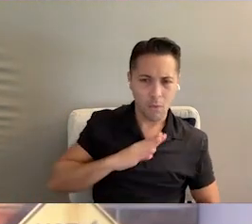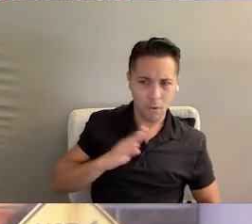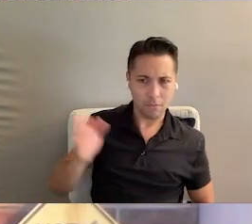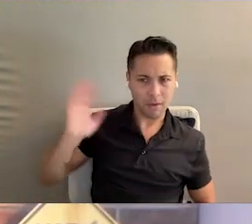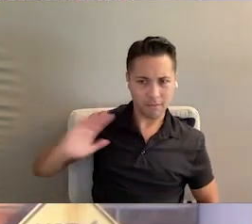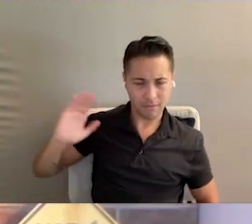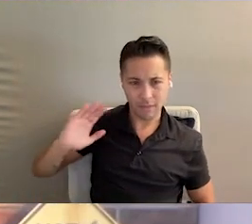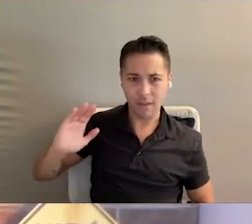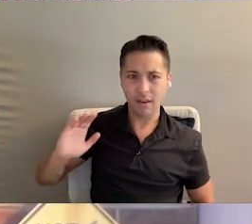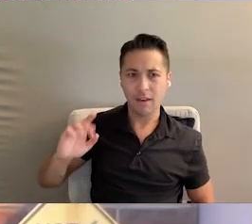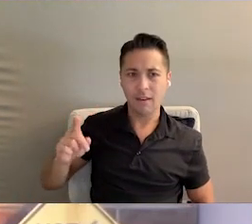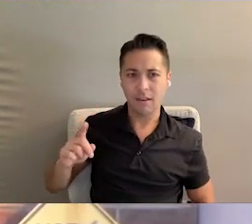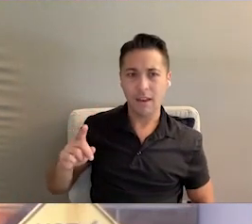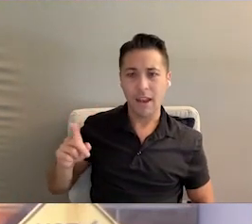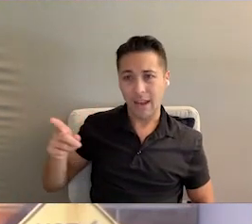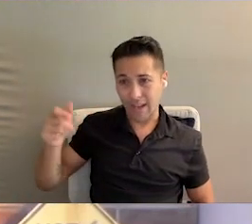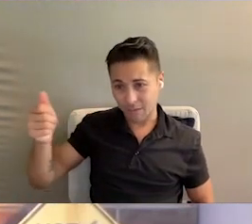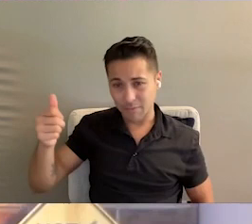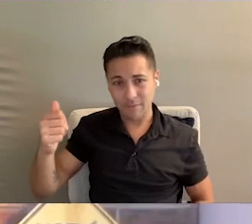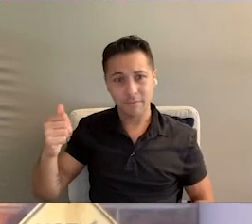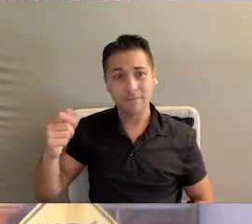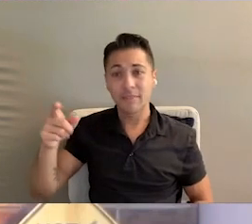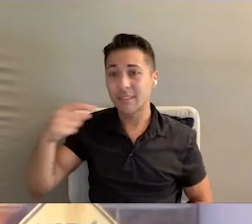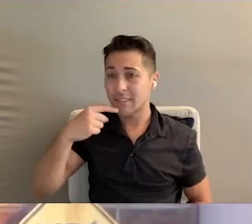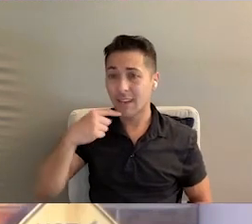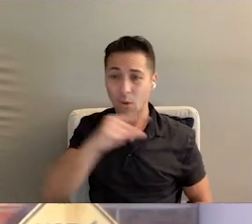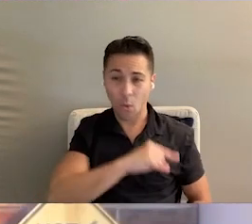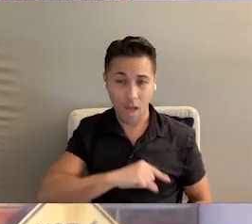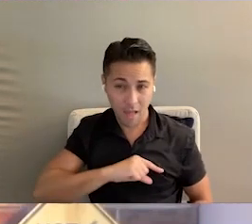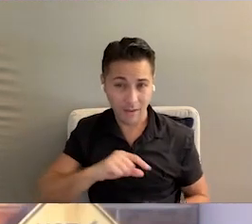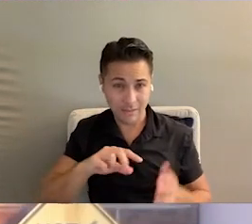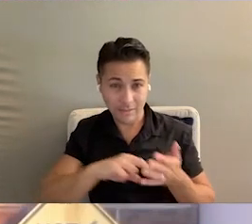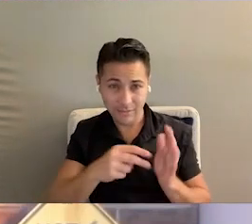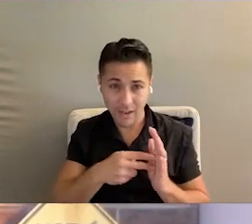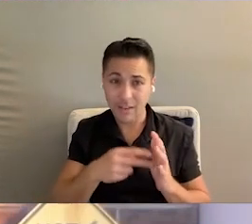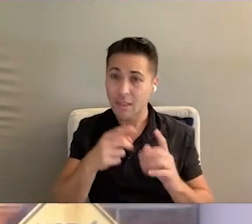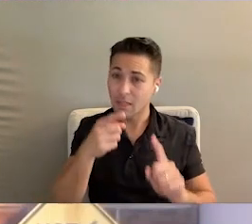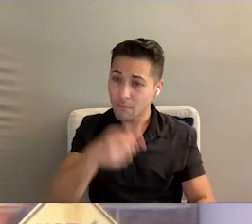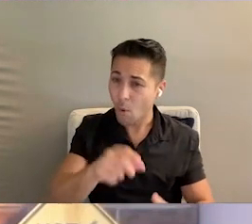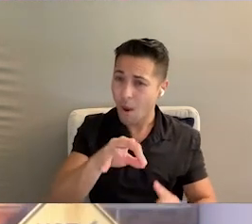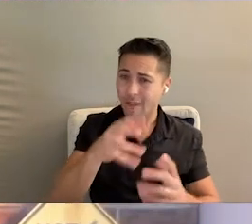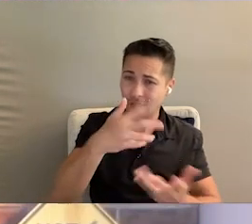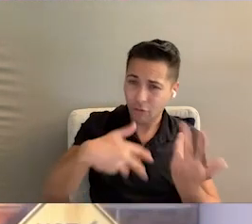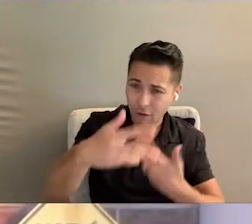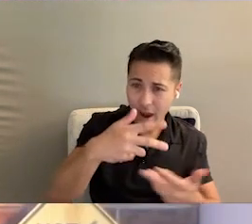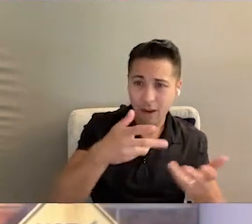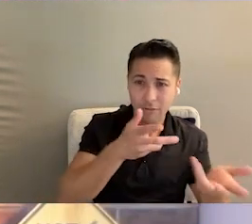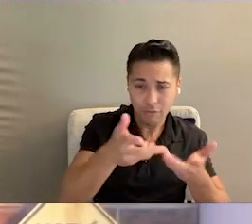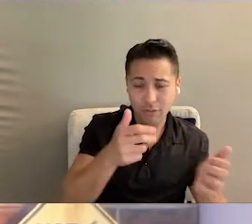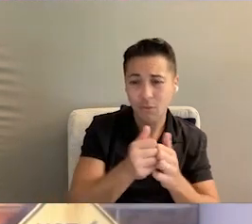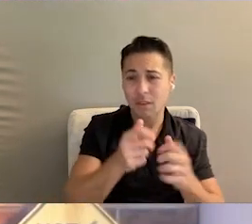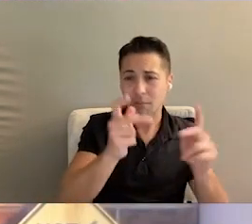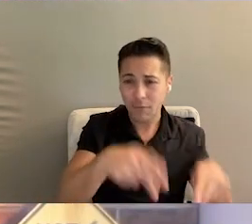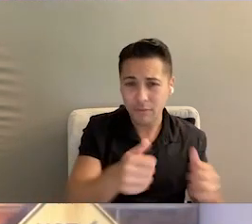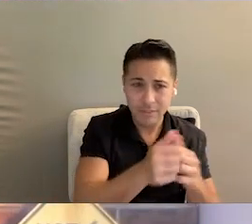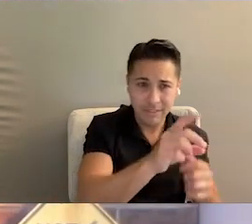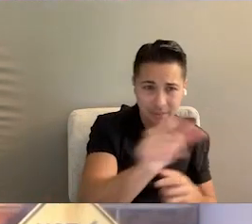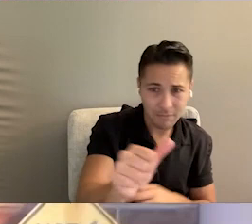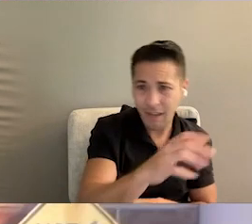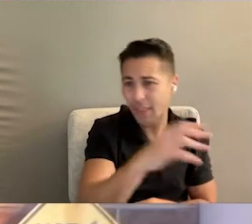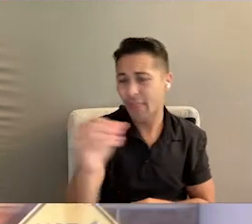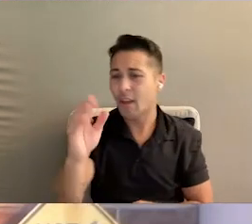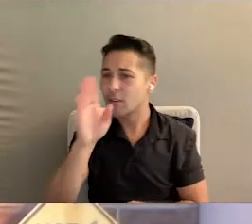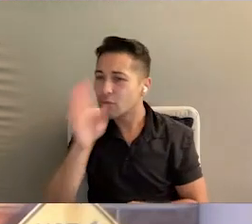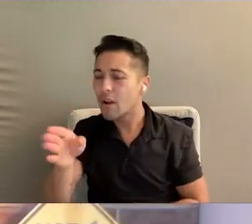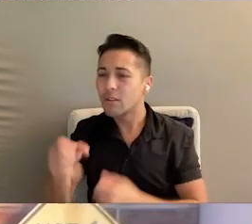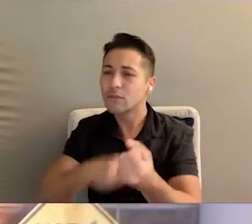Professionals, and he was a founding member of that. And he said, quality is defined at the point of interaction between an individual with a disability